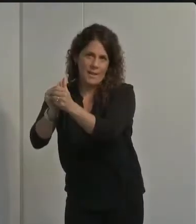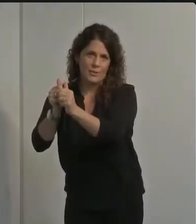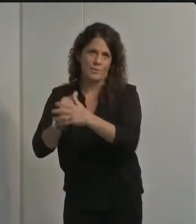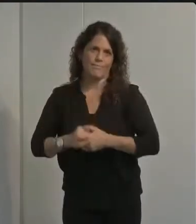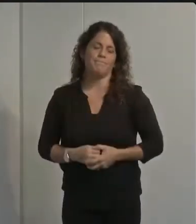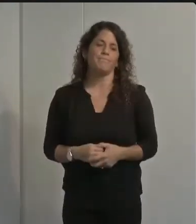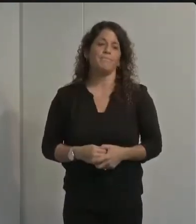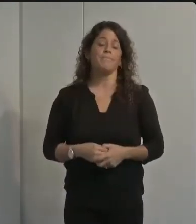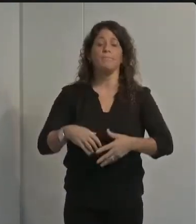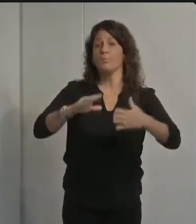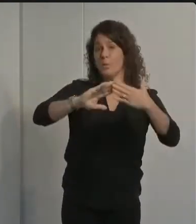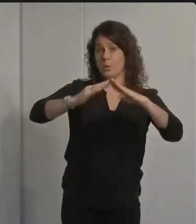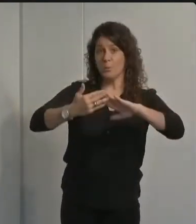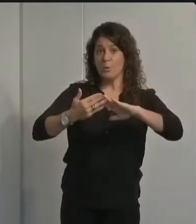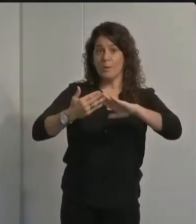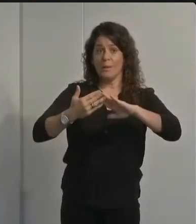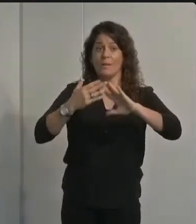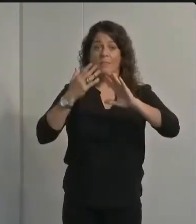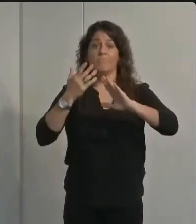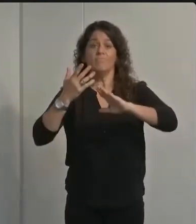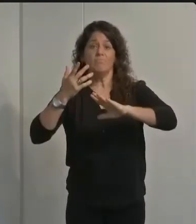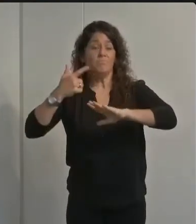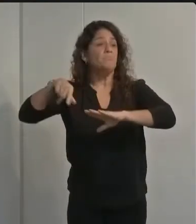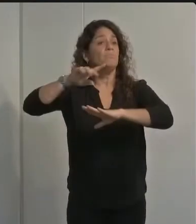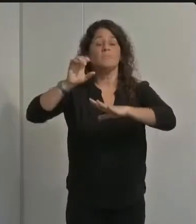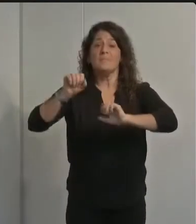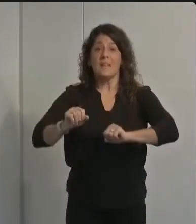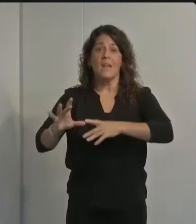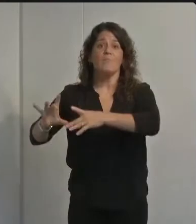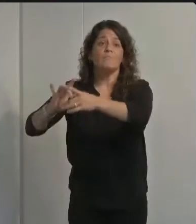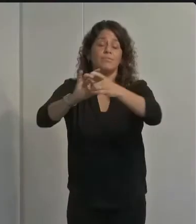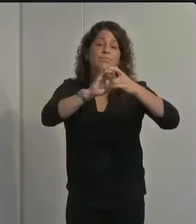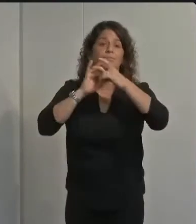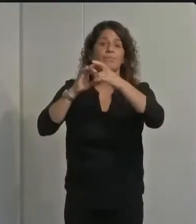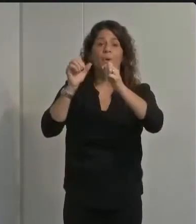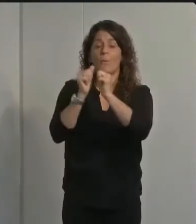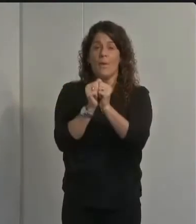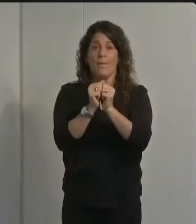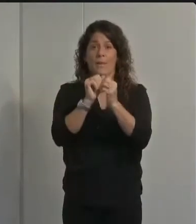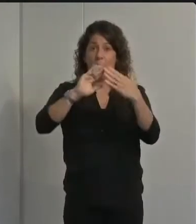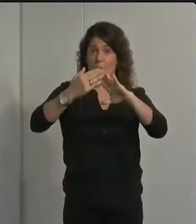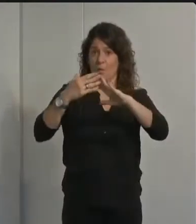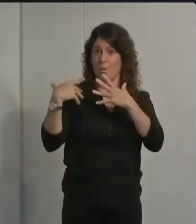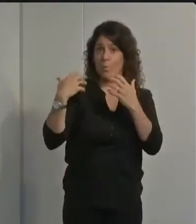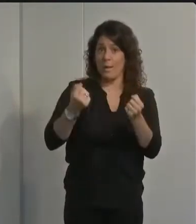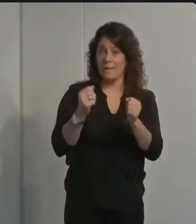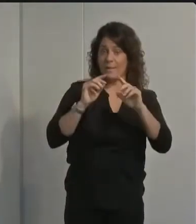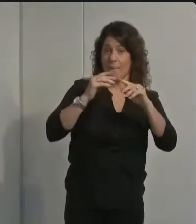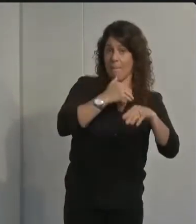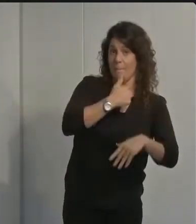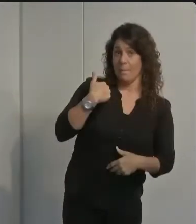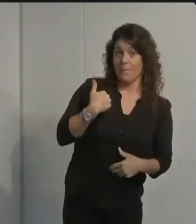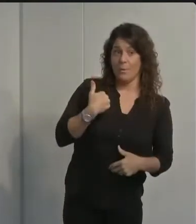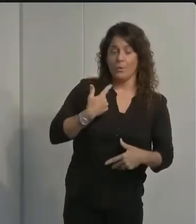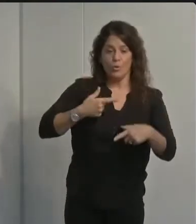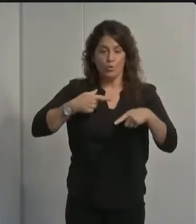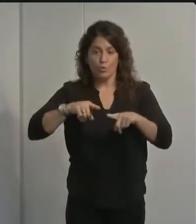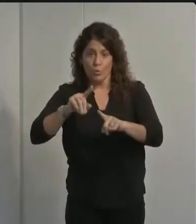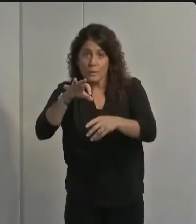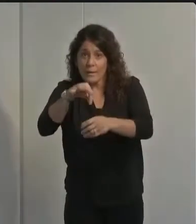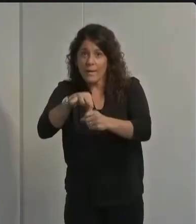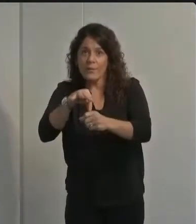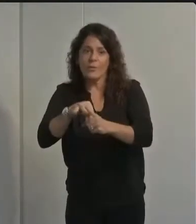the community can connect with a community wellness team member before the election during after any time